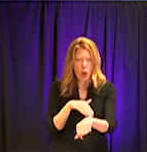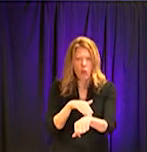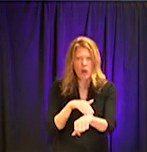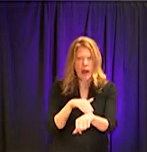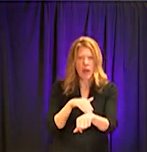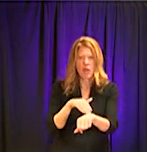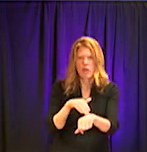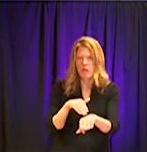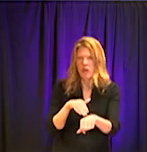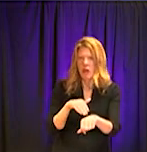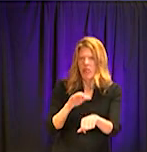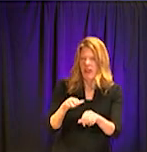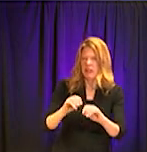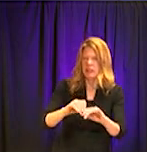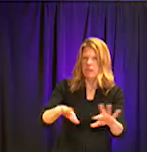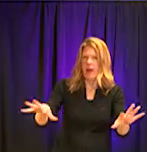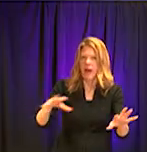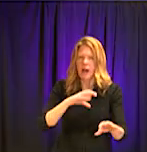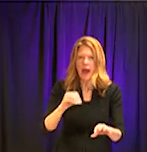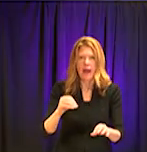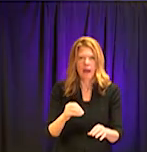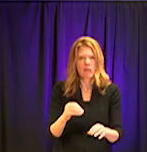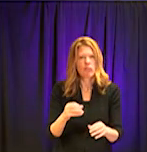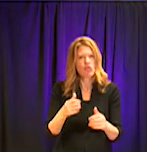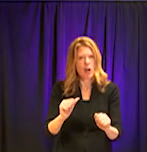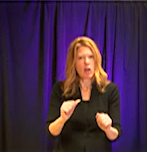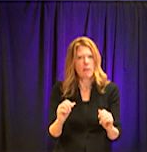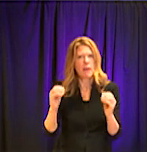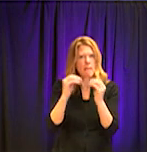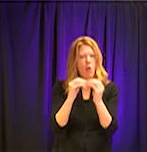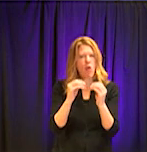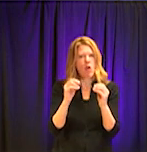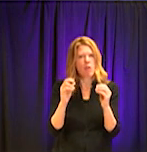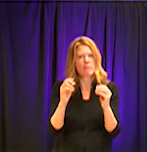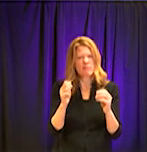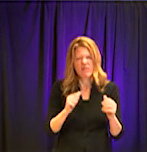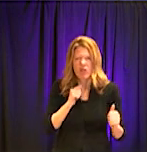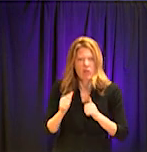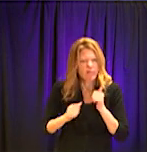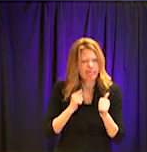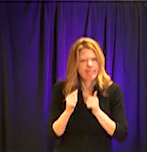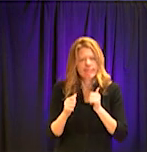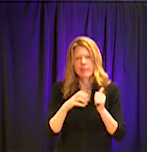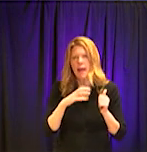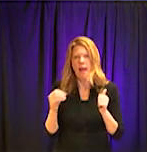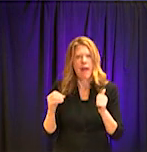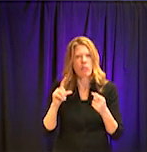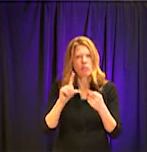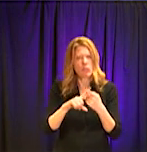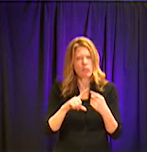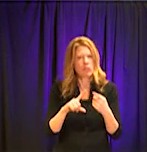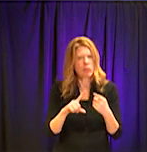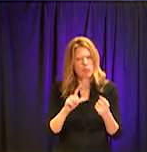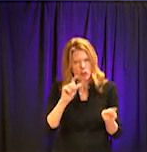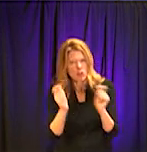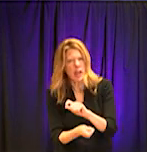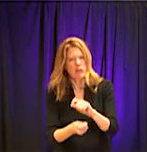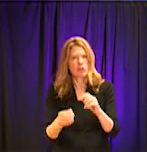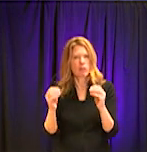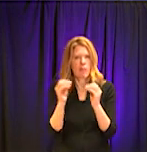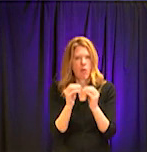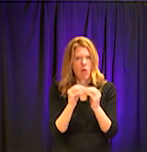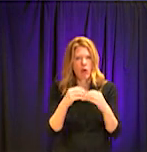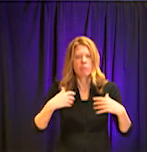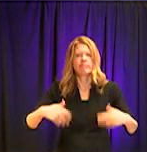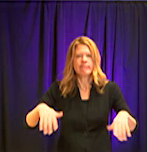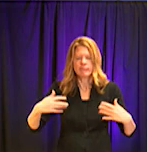aggressive. There are lots of calls for states everywhere to be more aggressive and I can't think of what's more aggressive at this